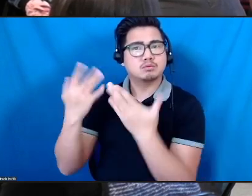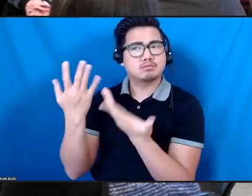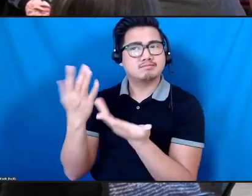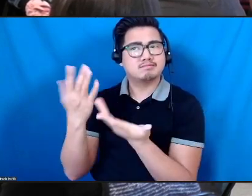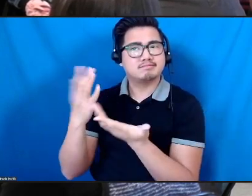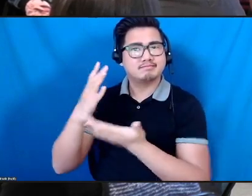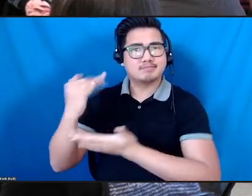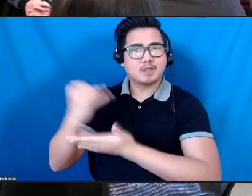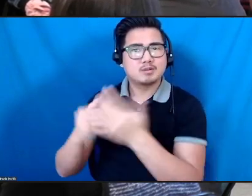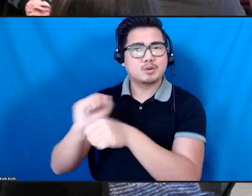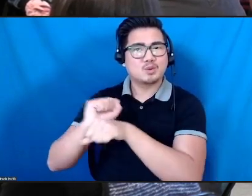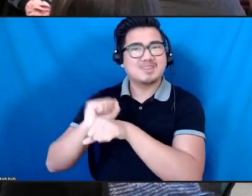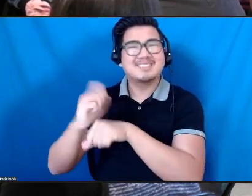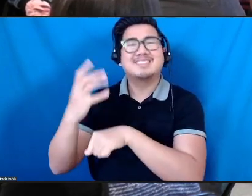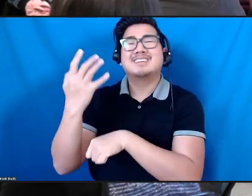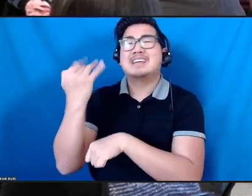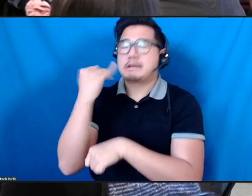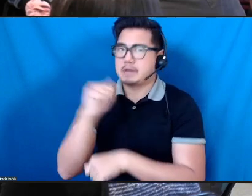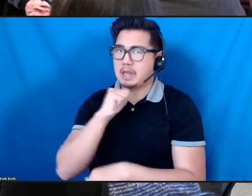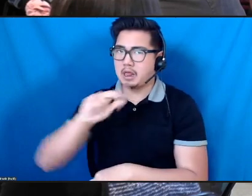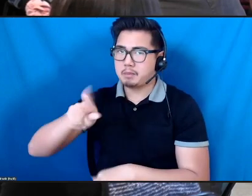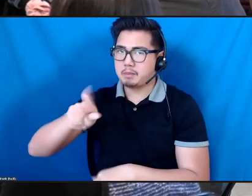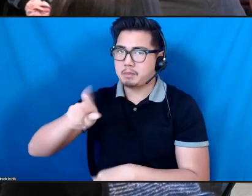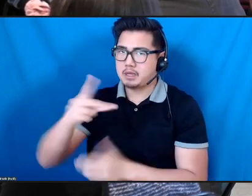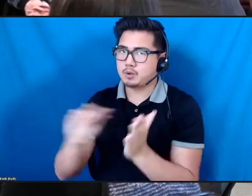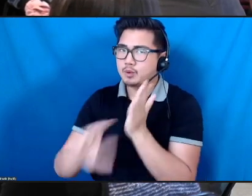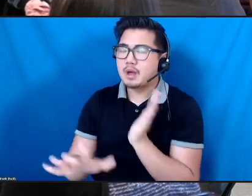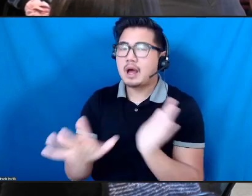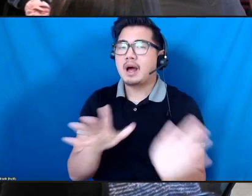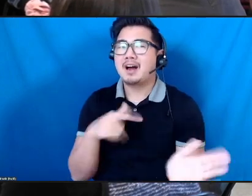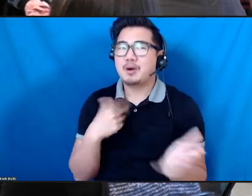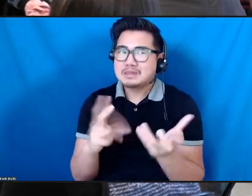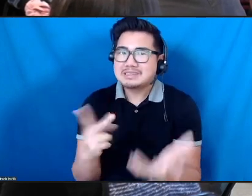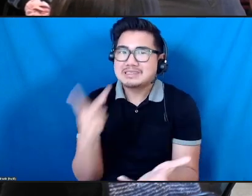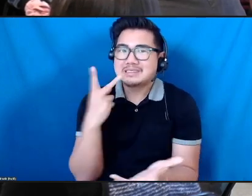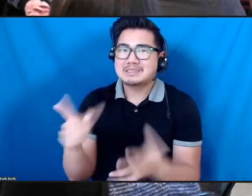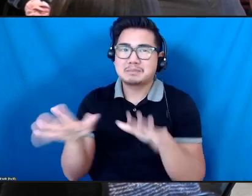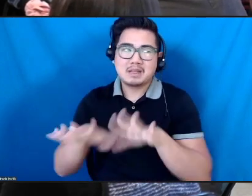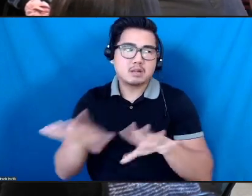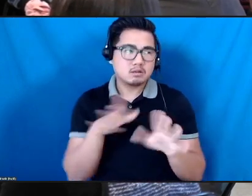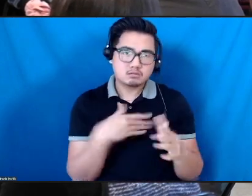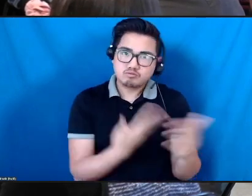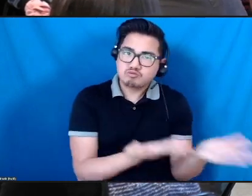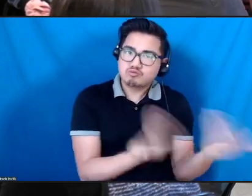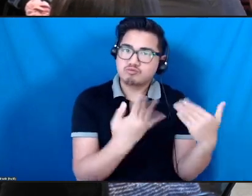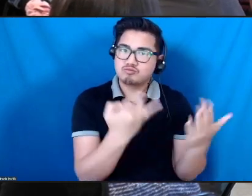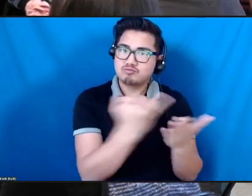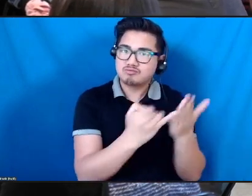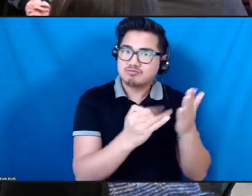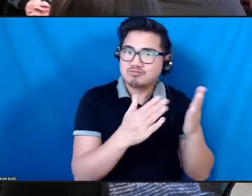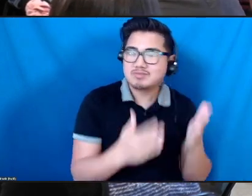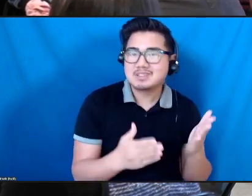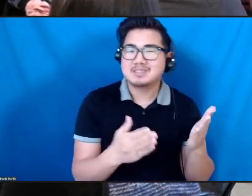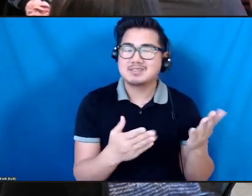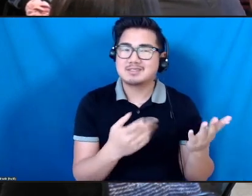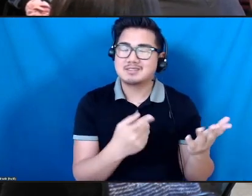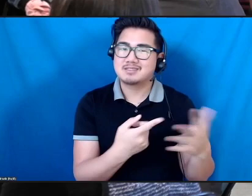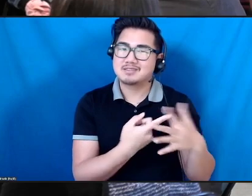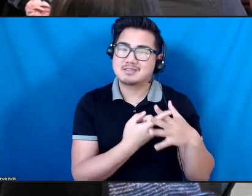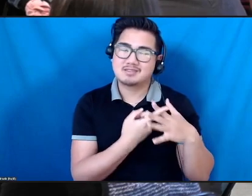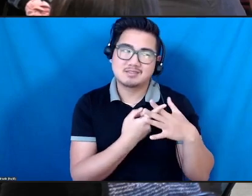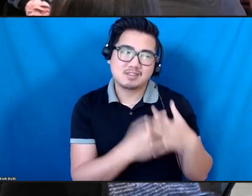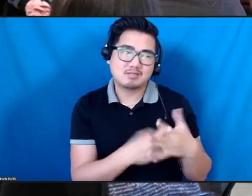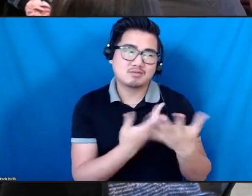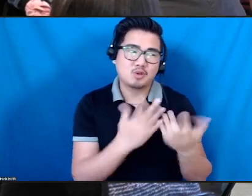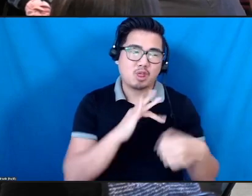see more context in which the artists are brought in, and are like, there's some early work done around how can we bring them into